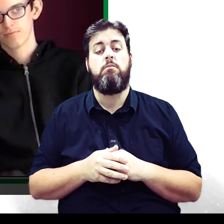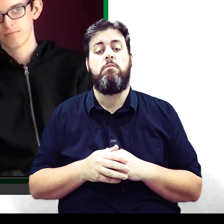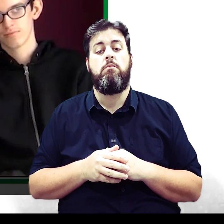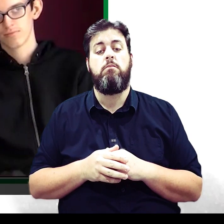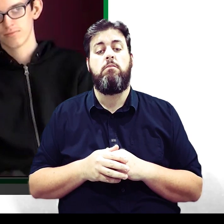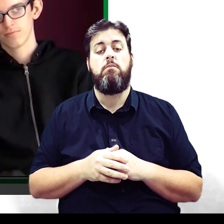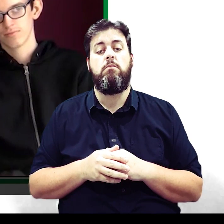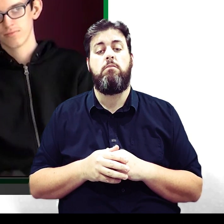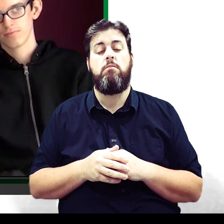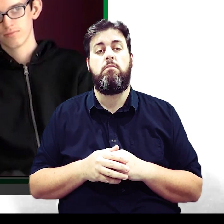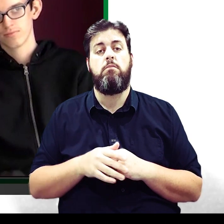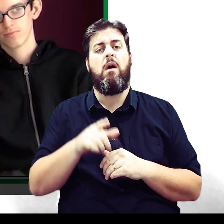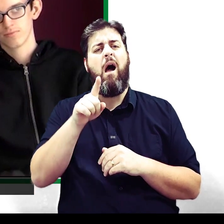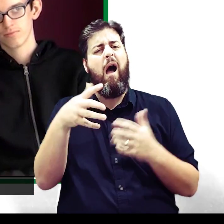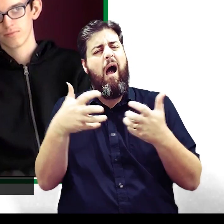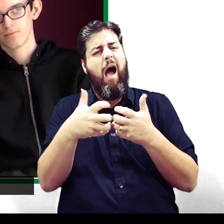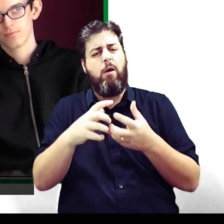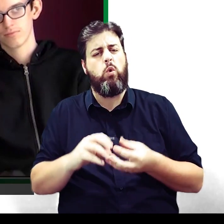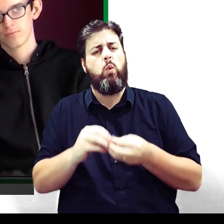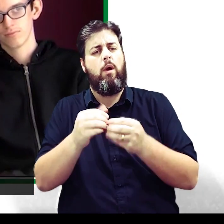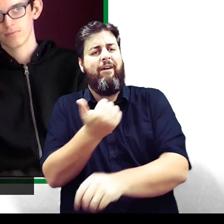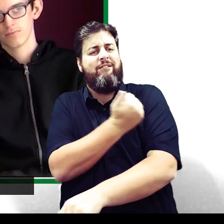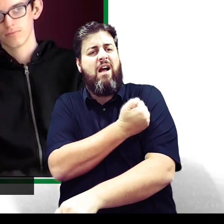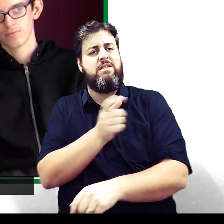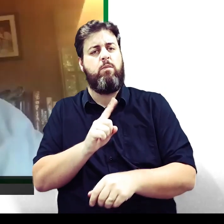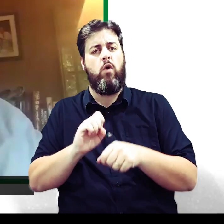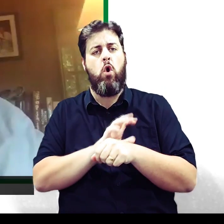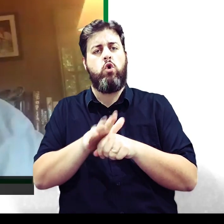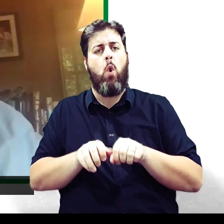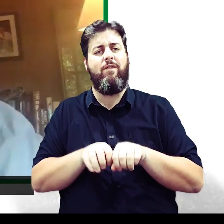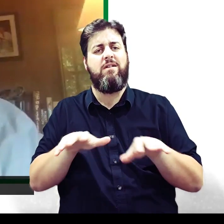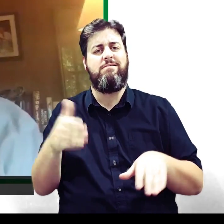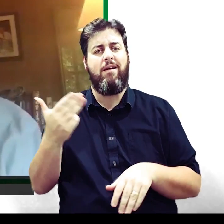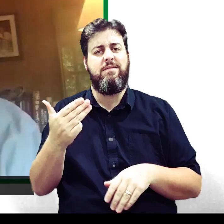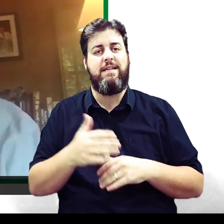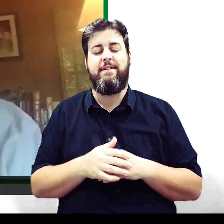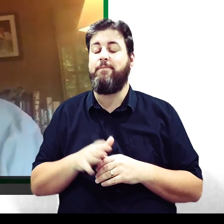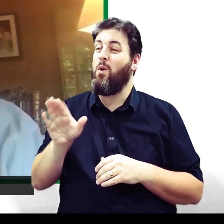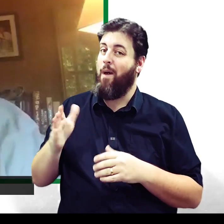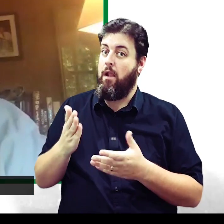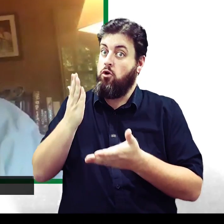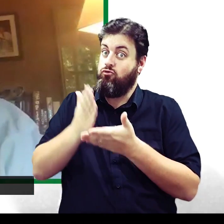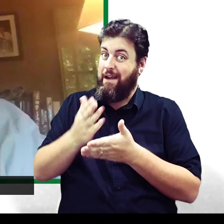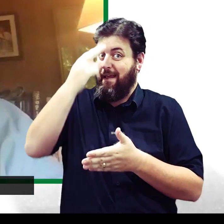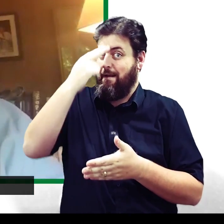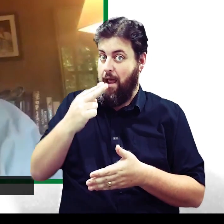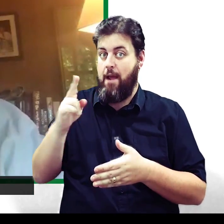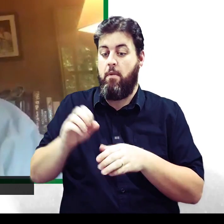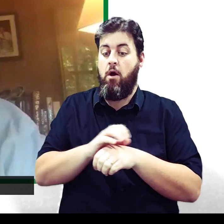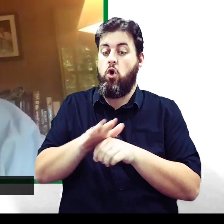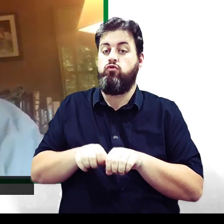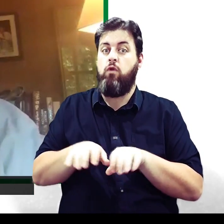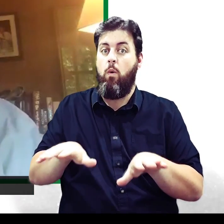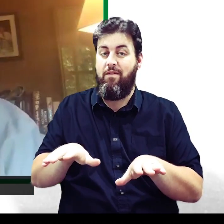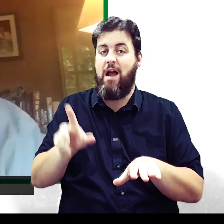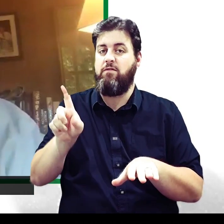How do you make a vaccine for COVID-19? Fizan. proper name of the virus is COVID-2, actually. SARS-CoV-2 is